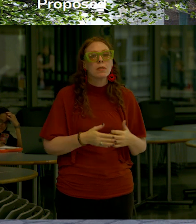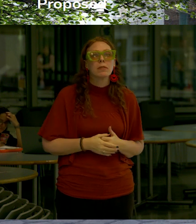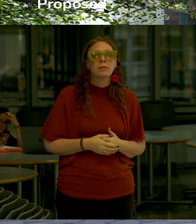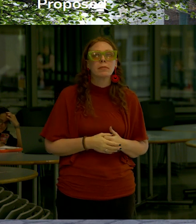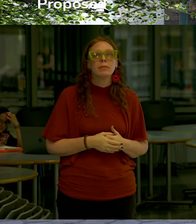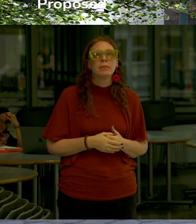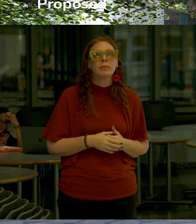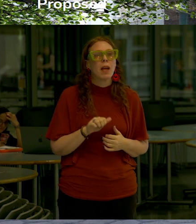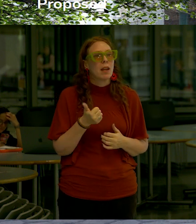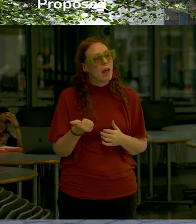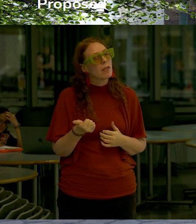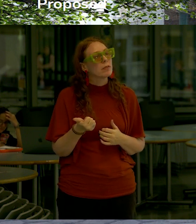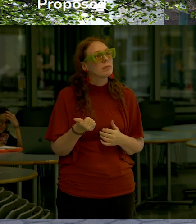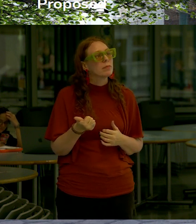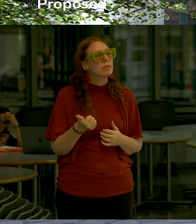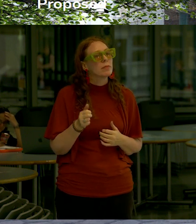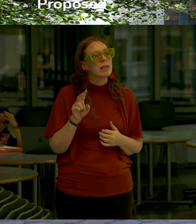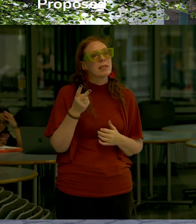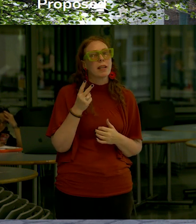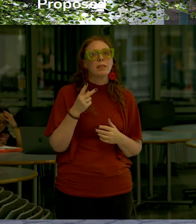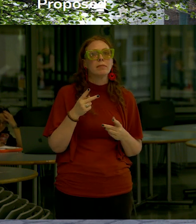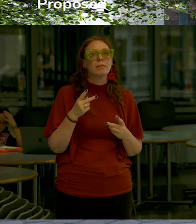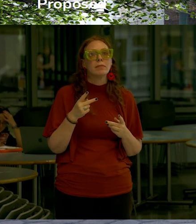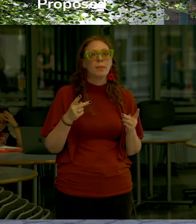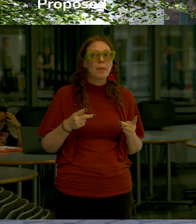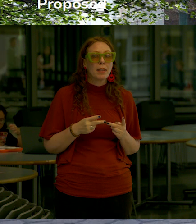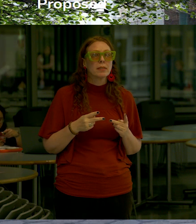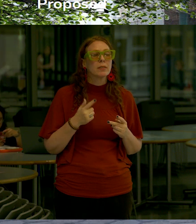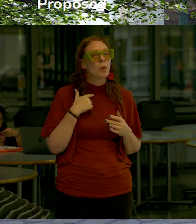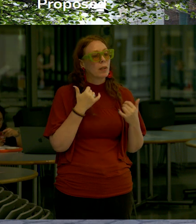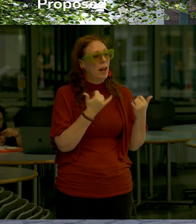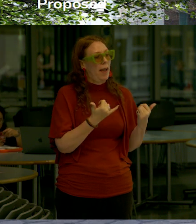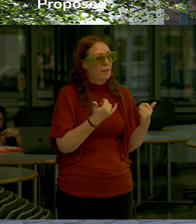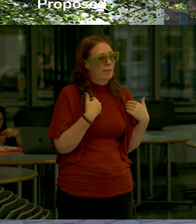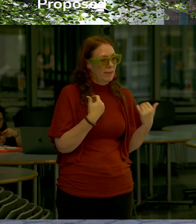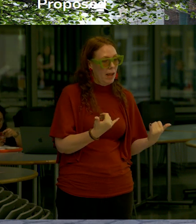and here's another shot of second place where the existing and the proposed